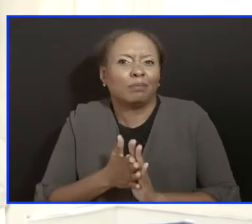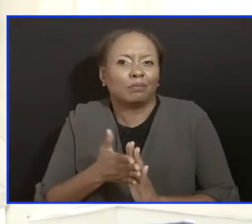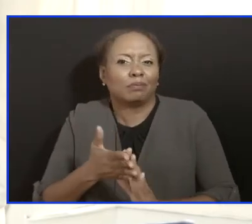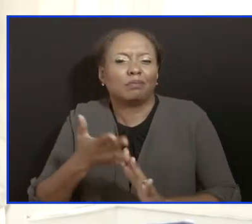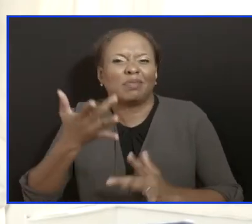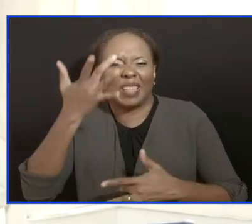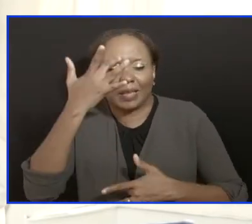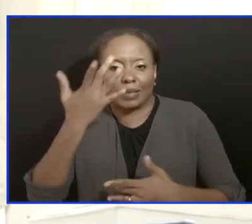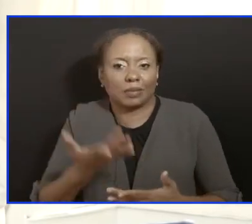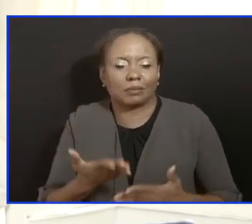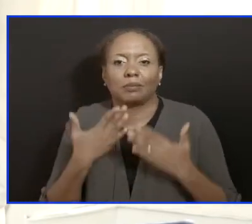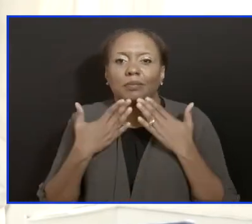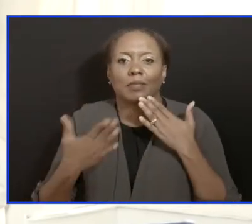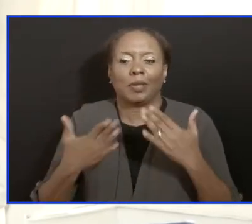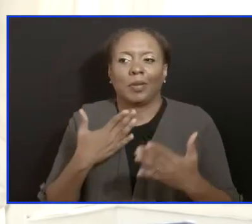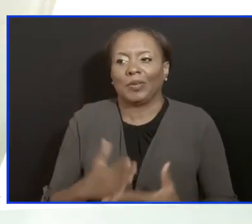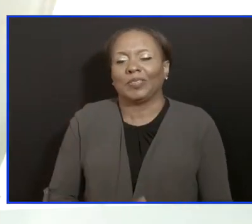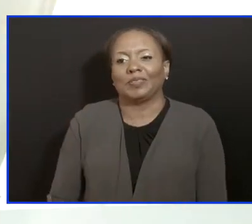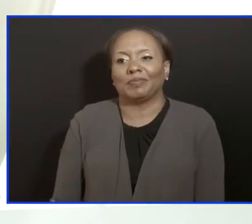return to normalcy. Thank you.